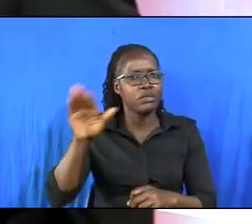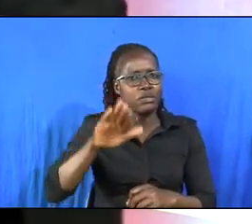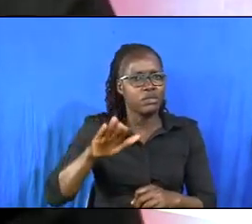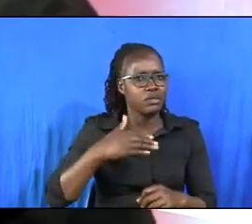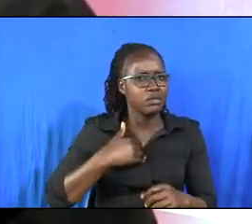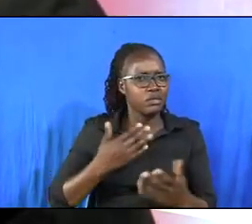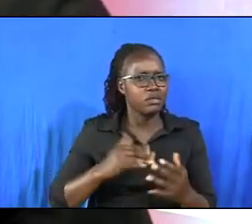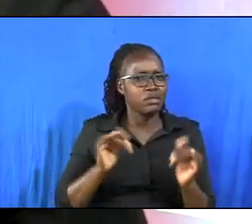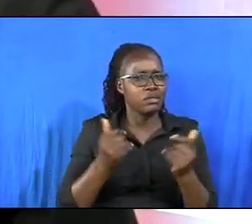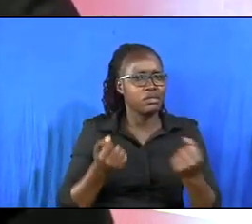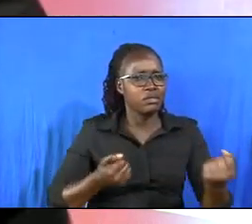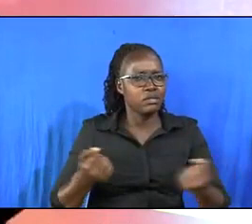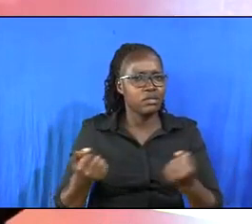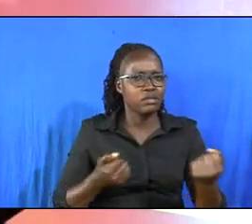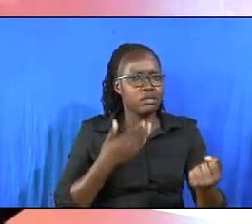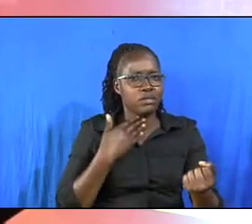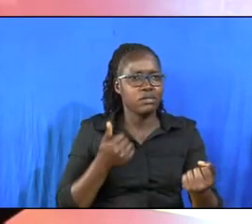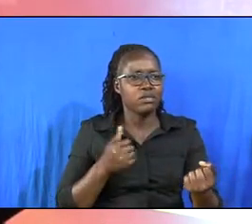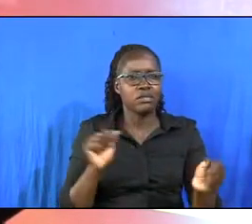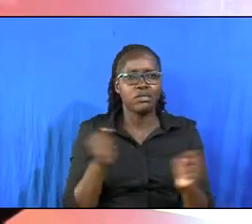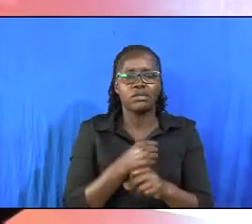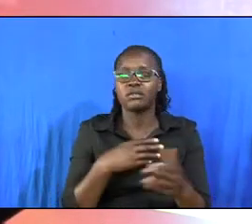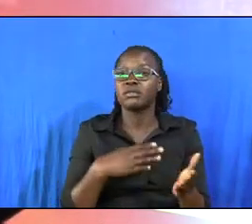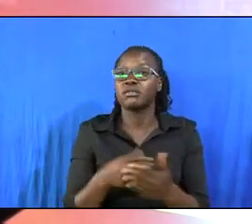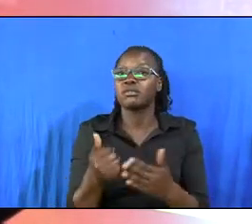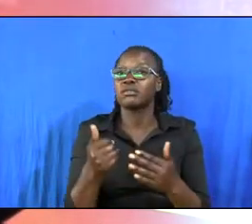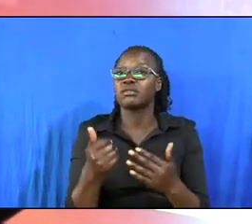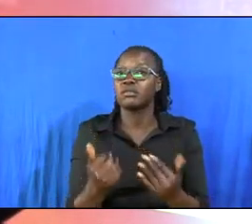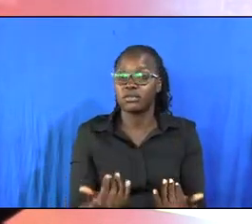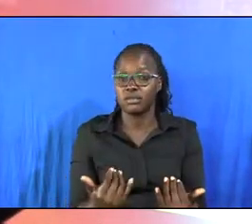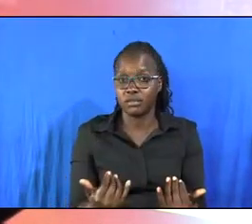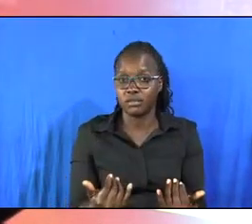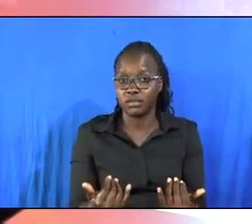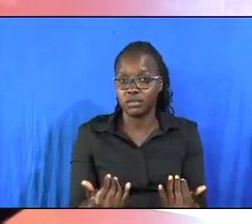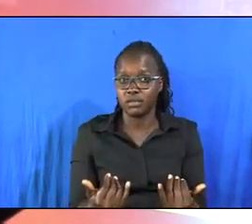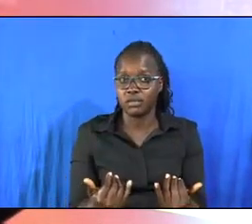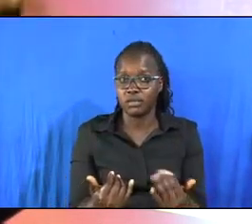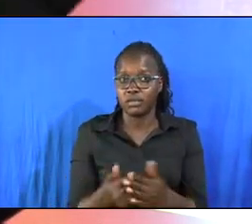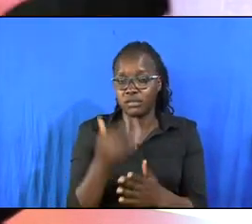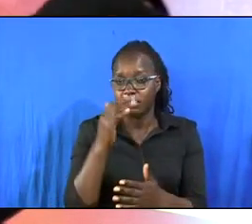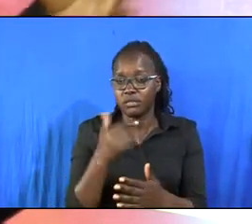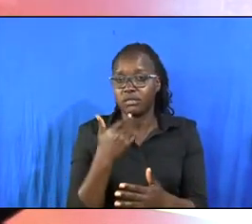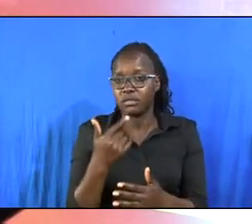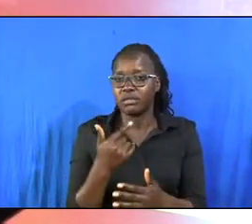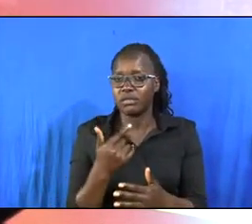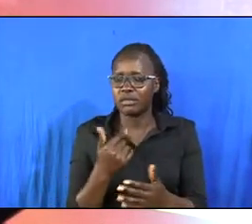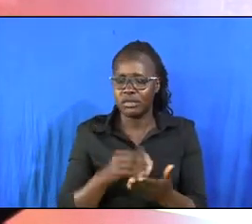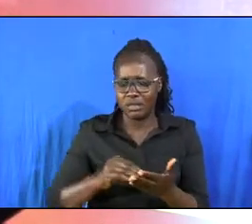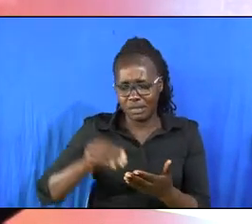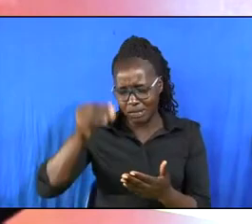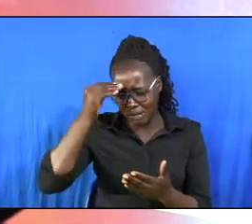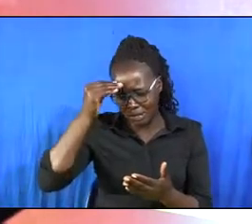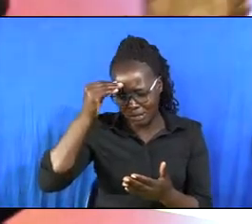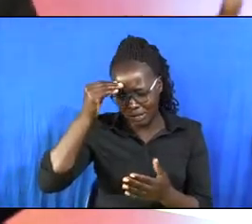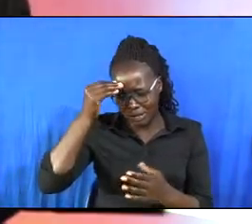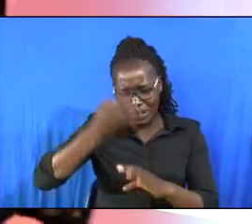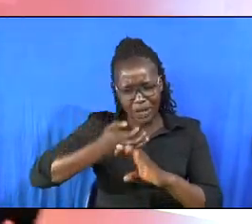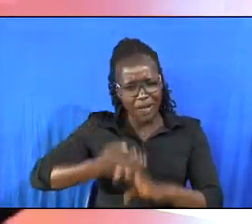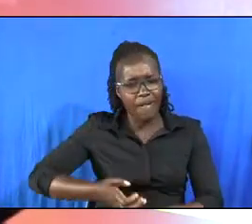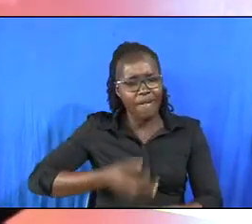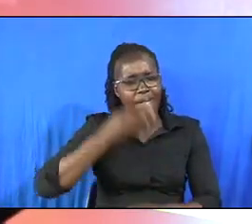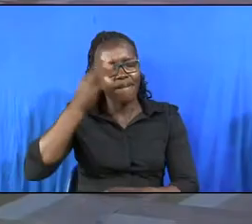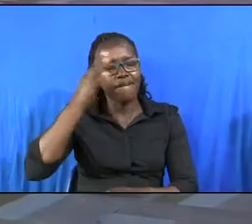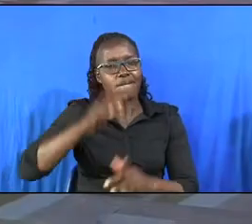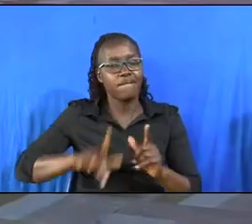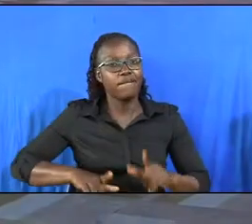They want a new car. You cannot afford it right now. That's why we tell them to study hard for their